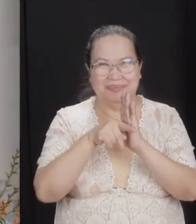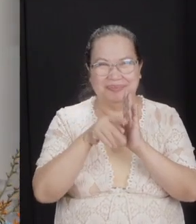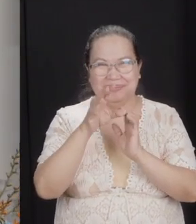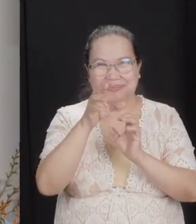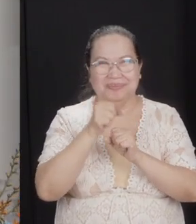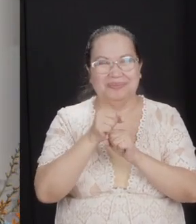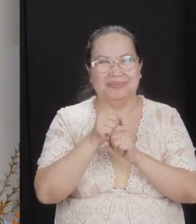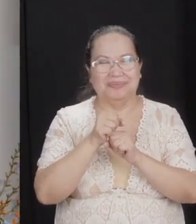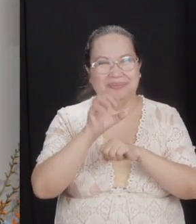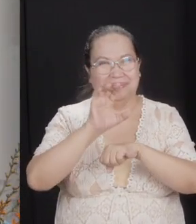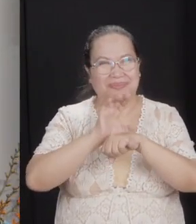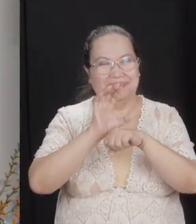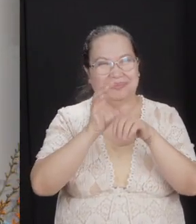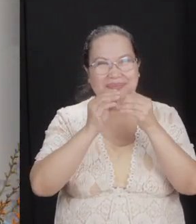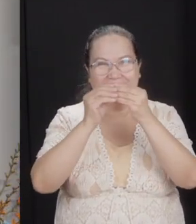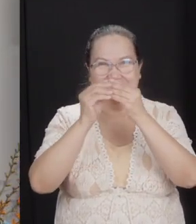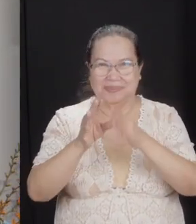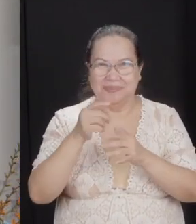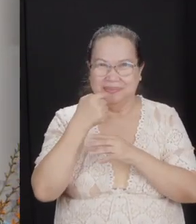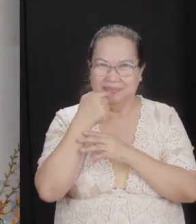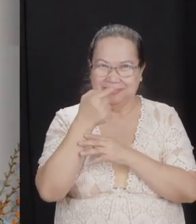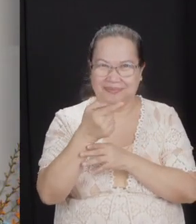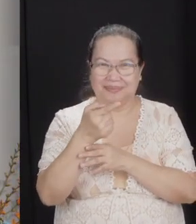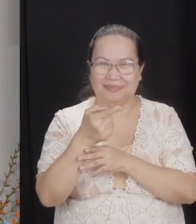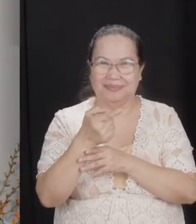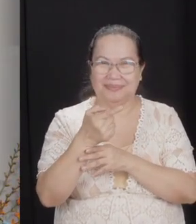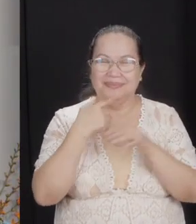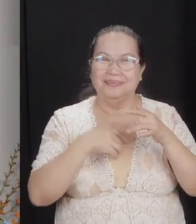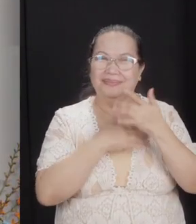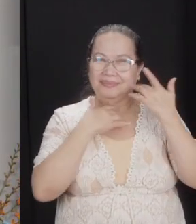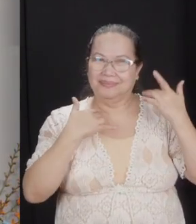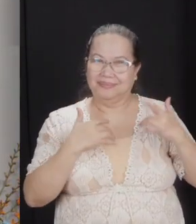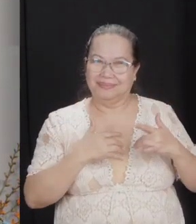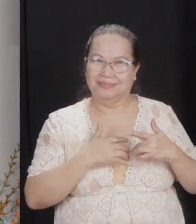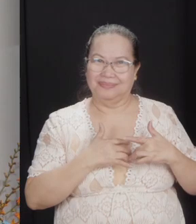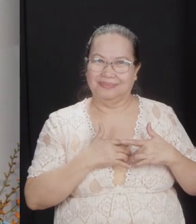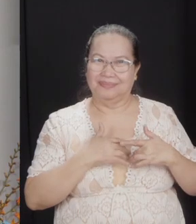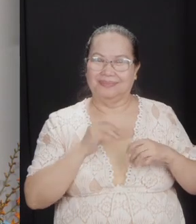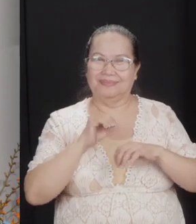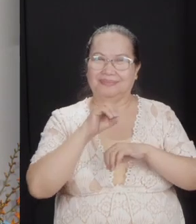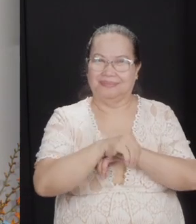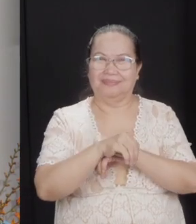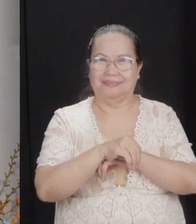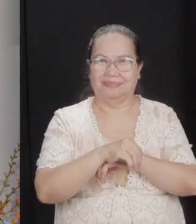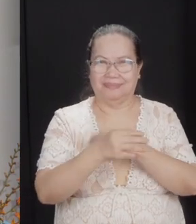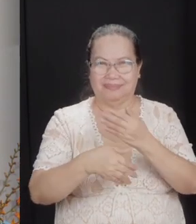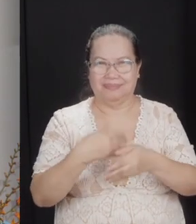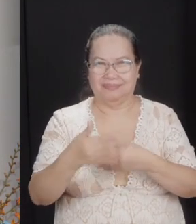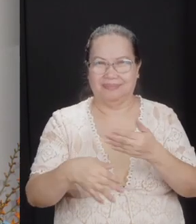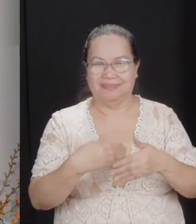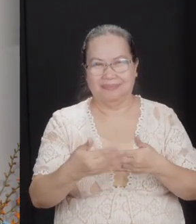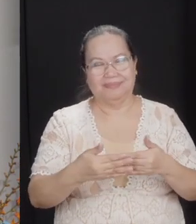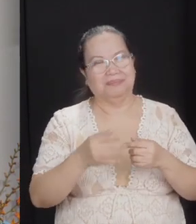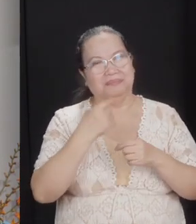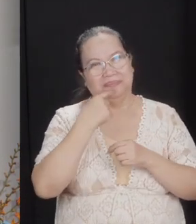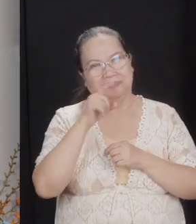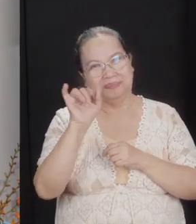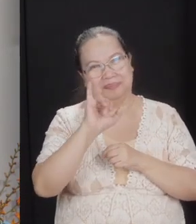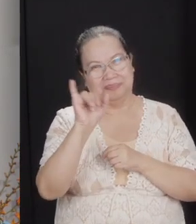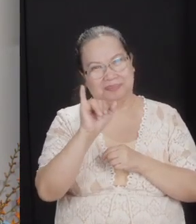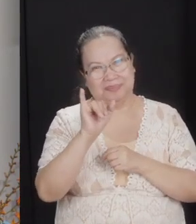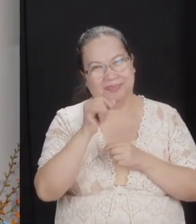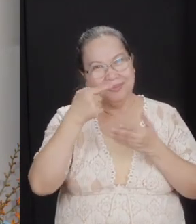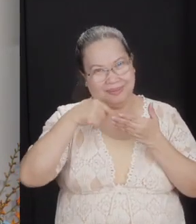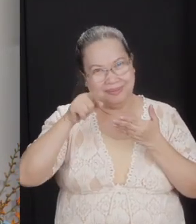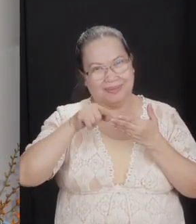leader. That's why we're saying heart over process. Before you talk about process, check